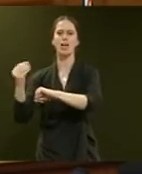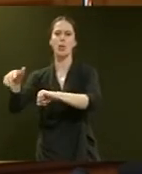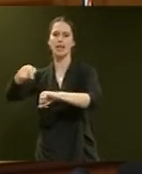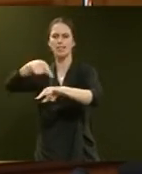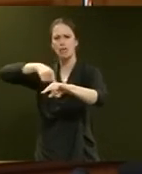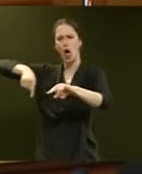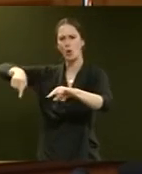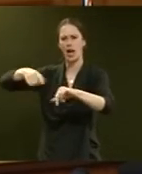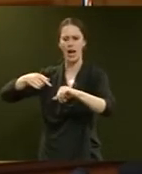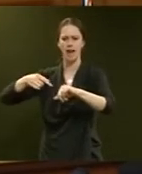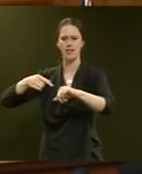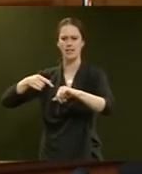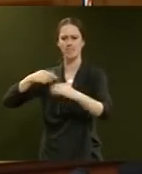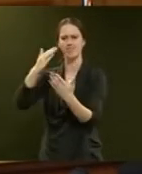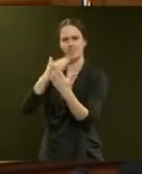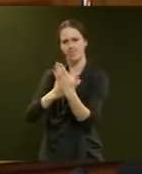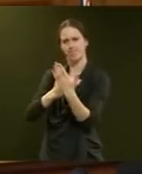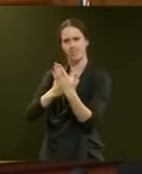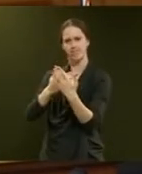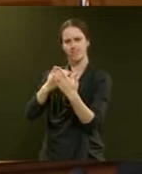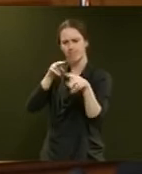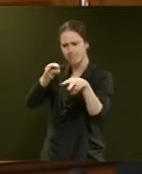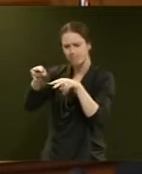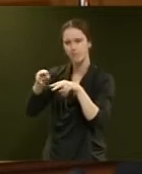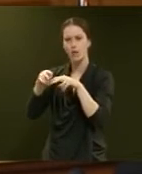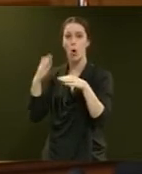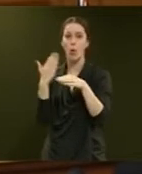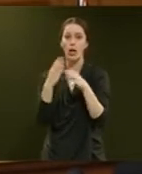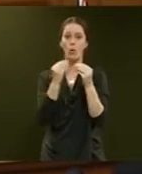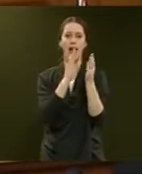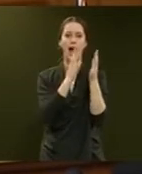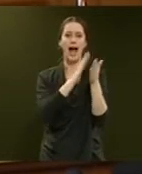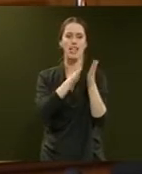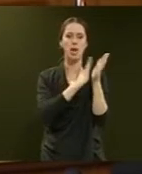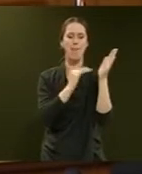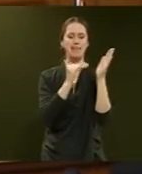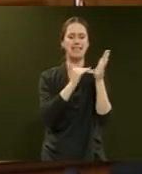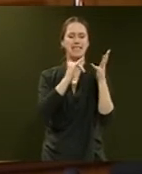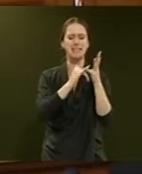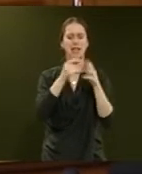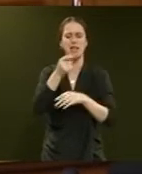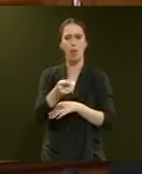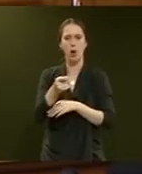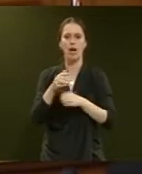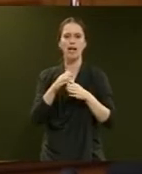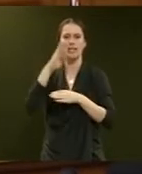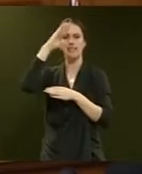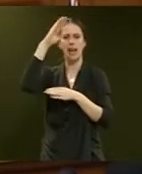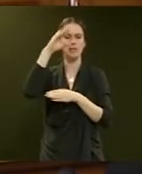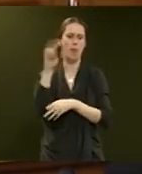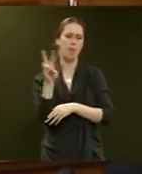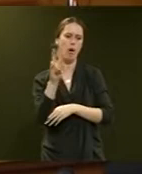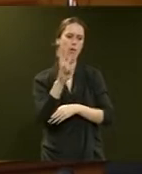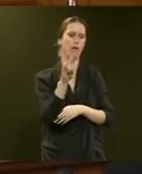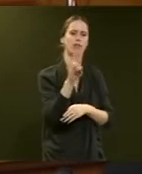enforce regulations for inshore fishing. Working with HMNZS Taupo are sailors from both the New Zealand and